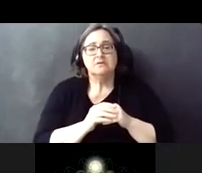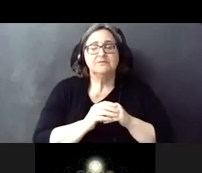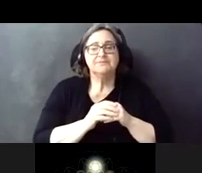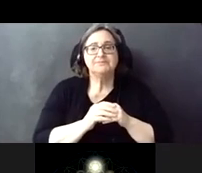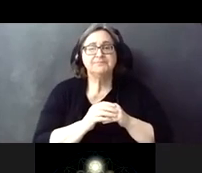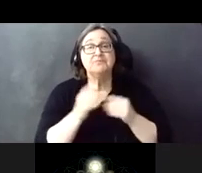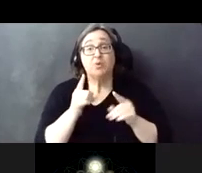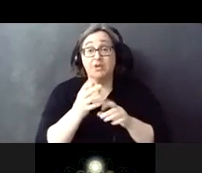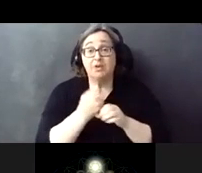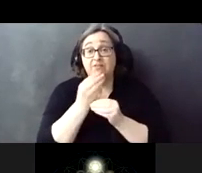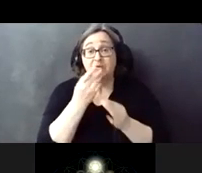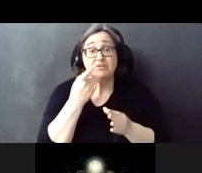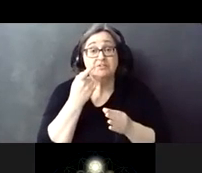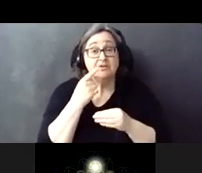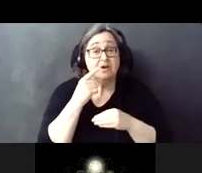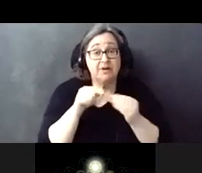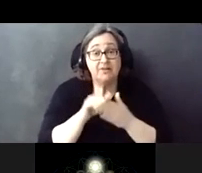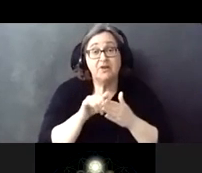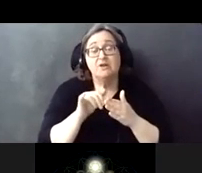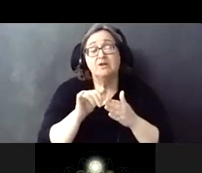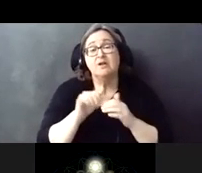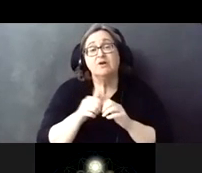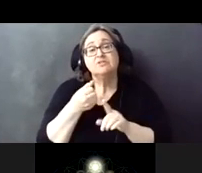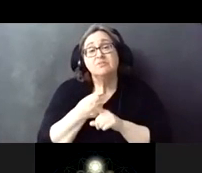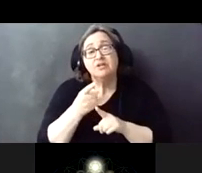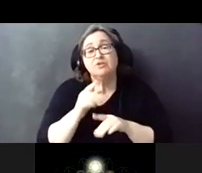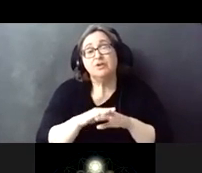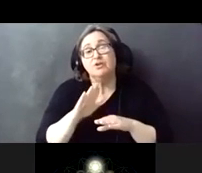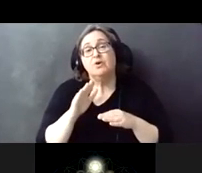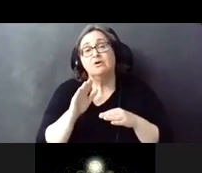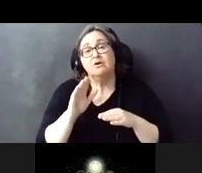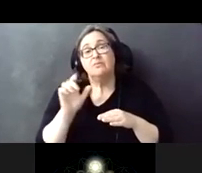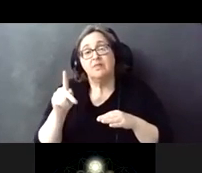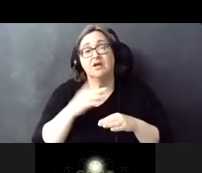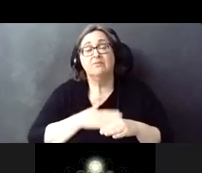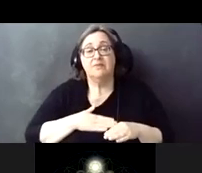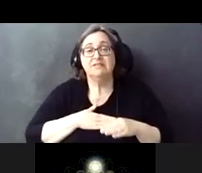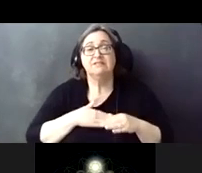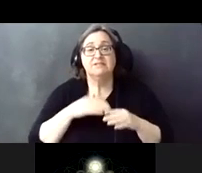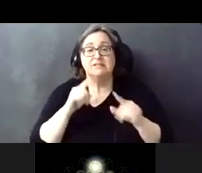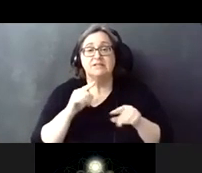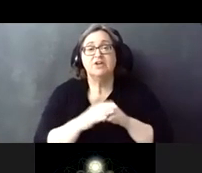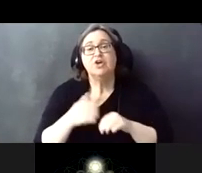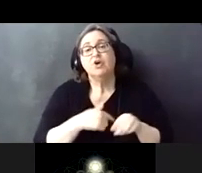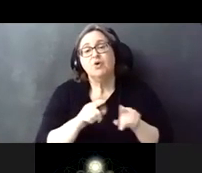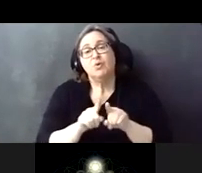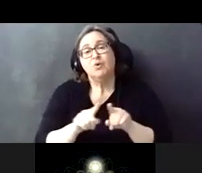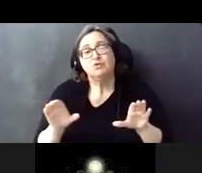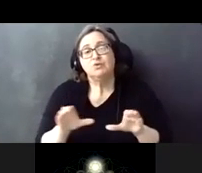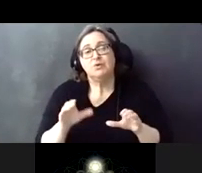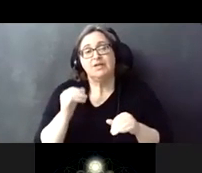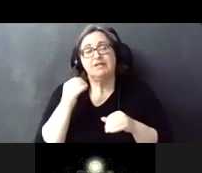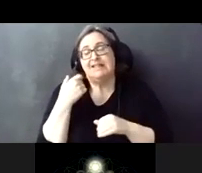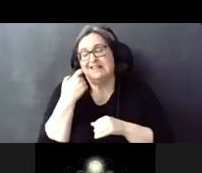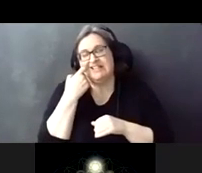uh information for that and it's impacting you on your block uh please attend those um we've also been doing the last